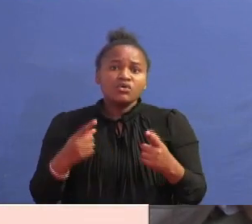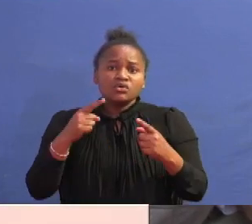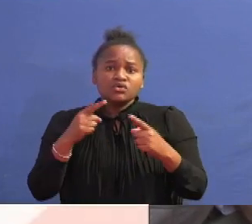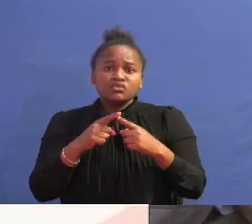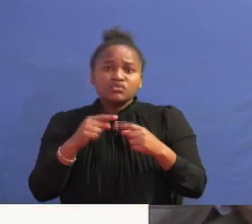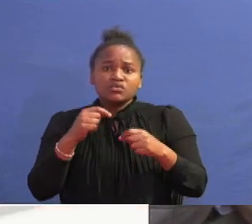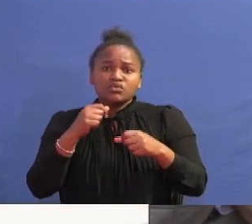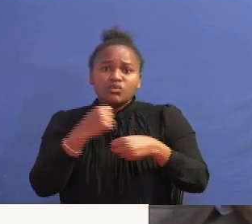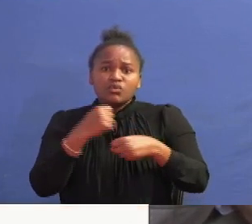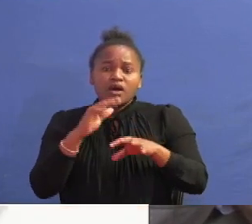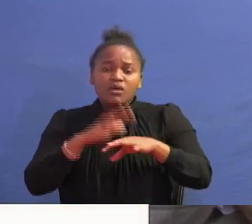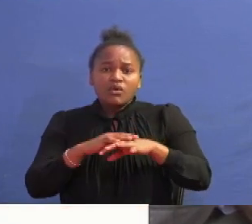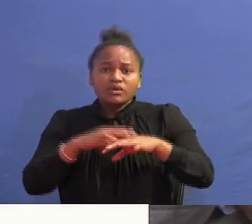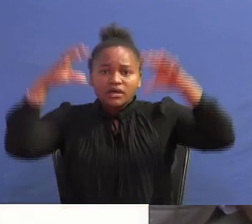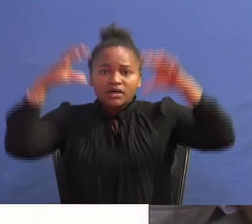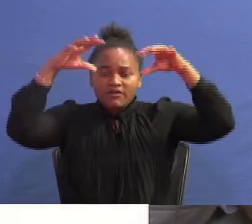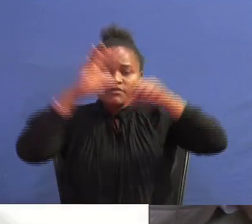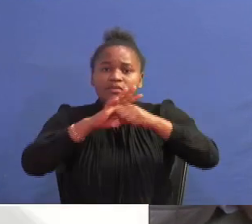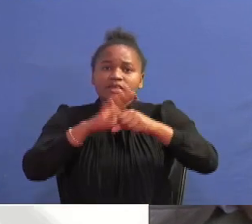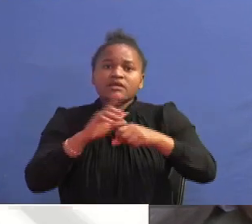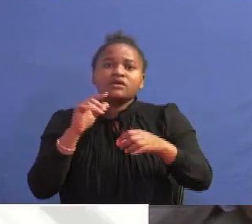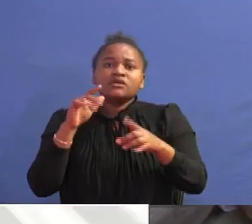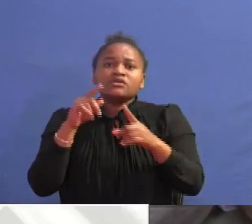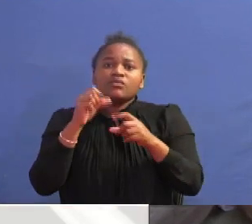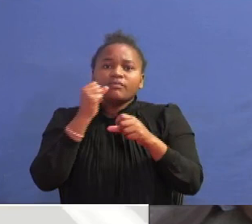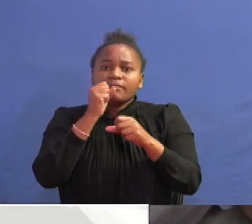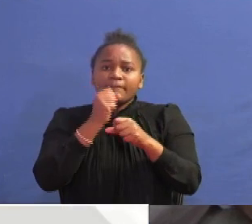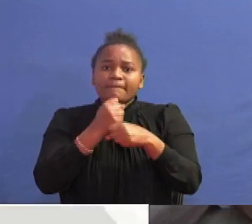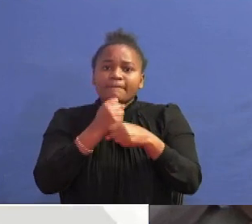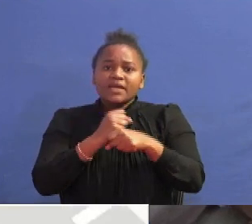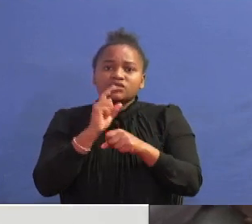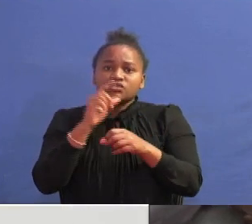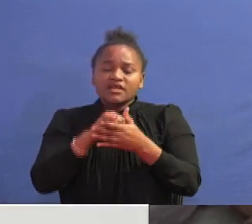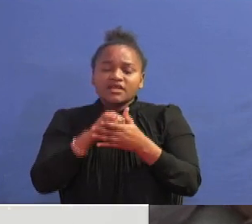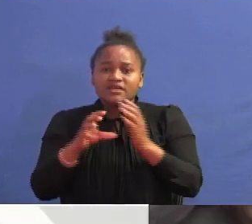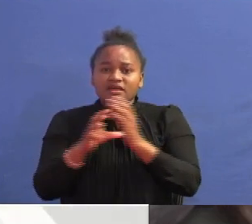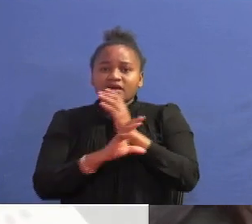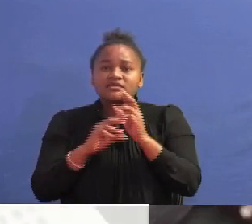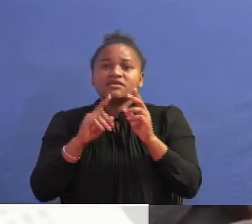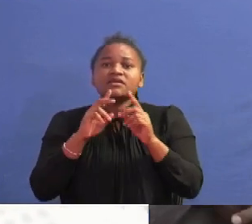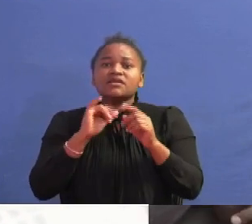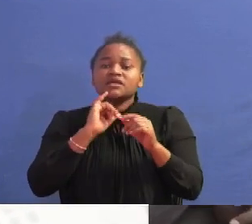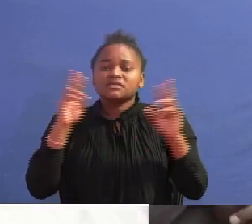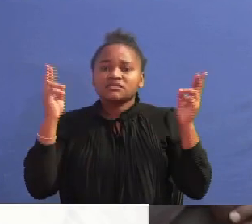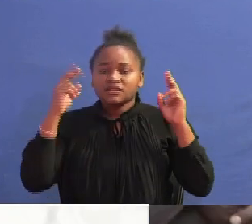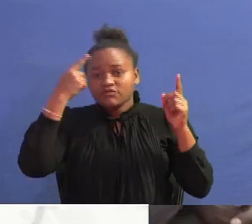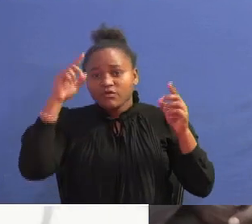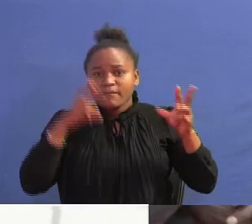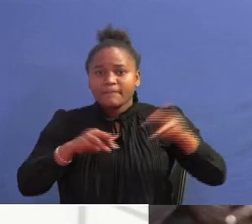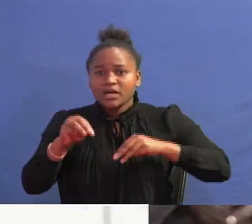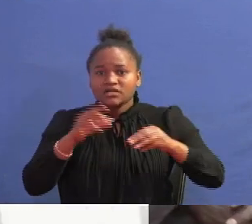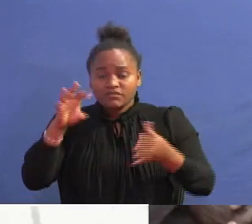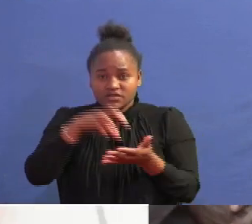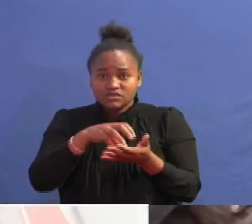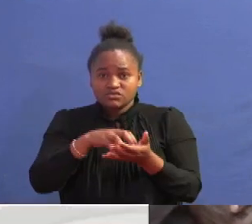been made to ensure that the country is better prepared for the management of the